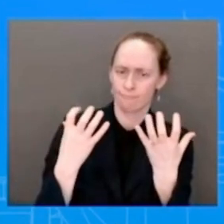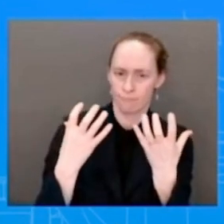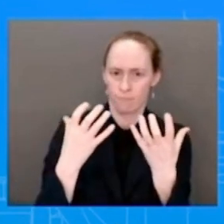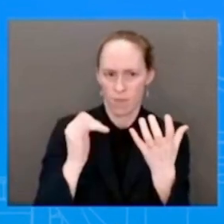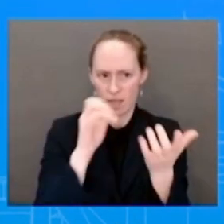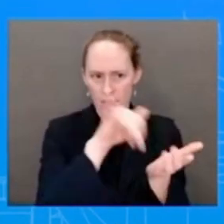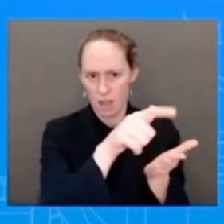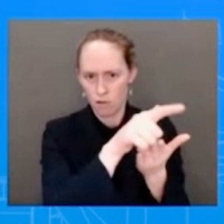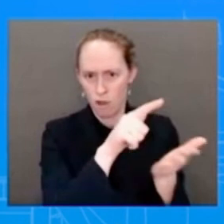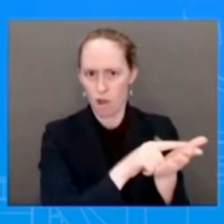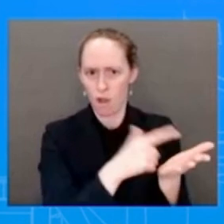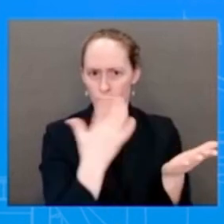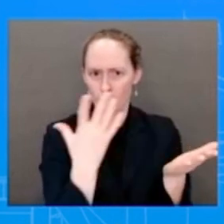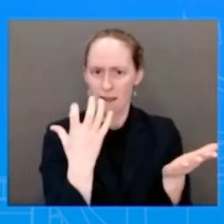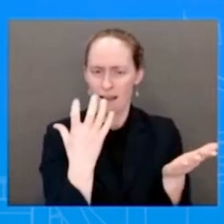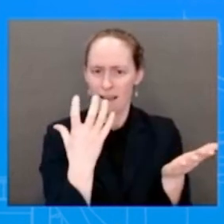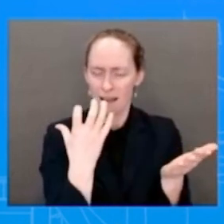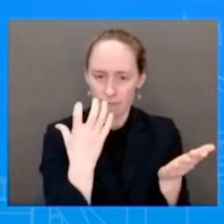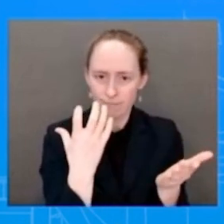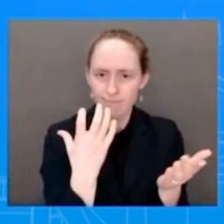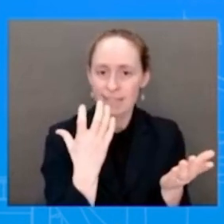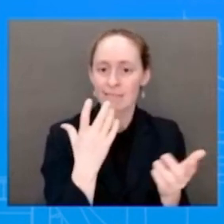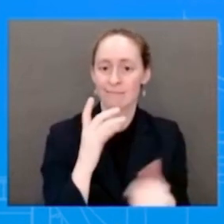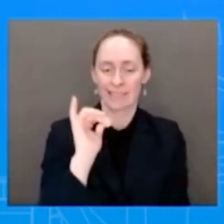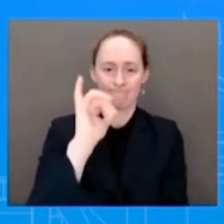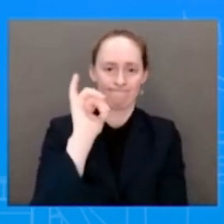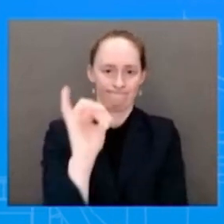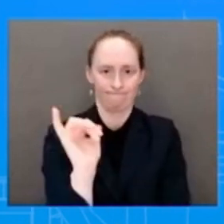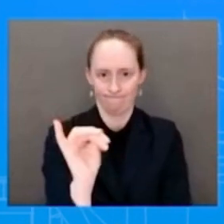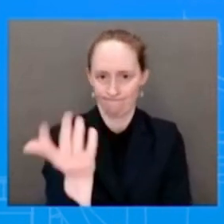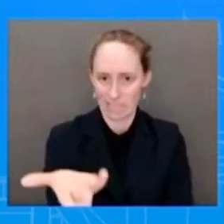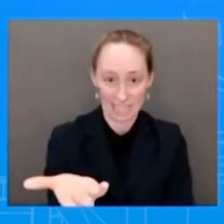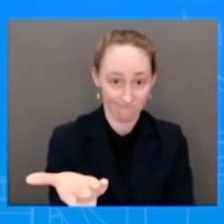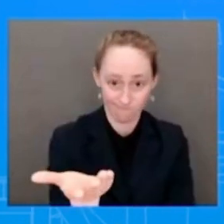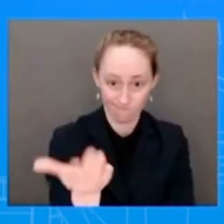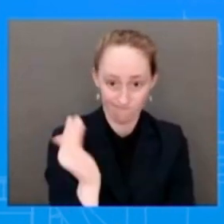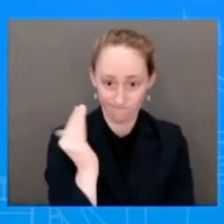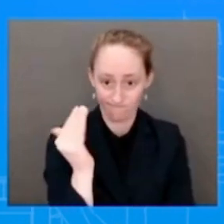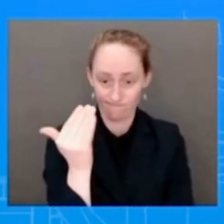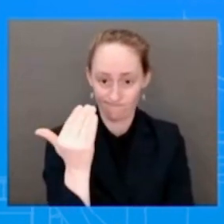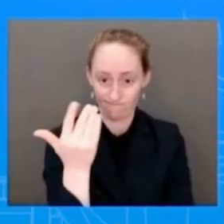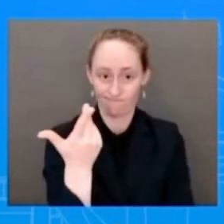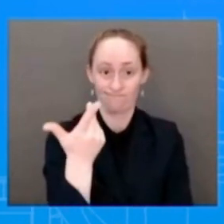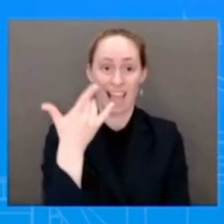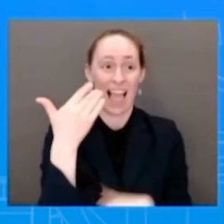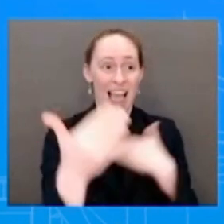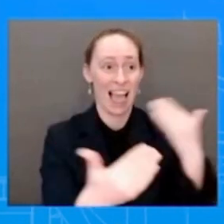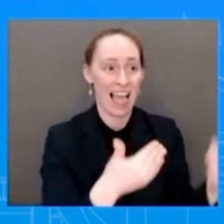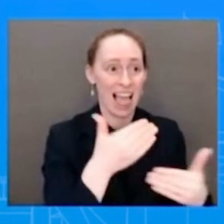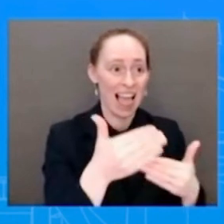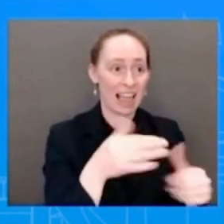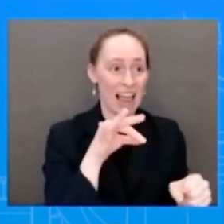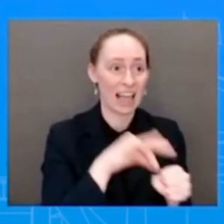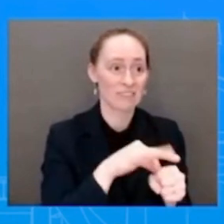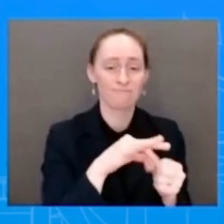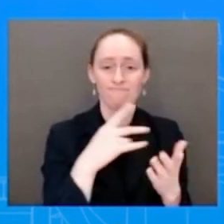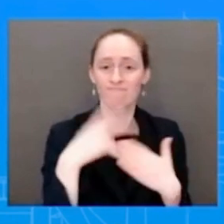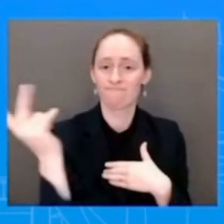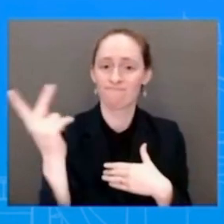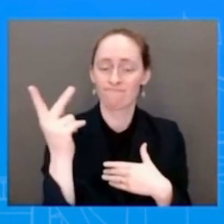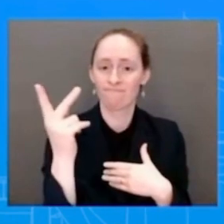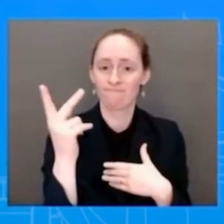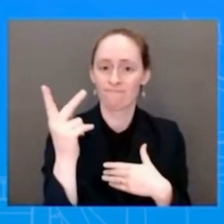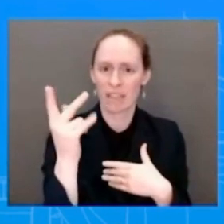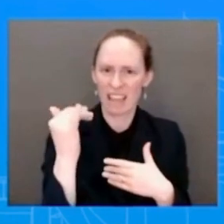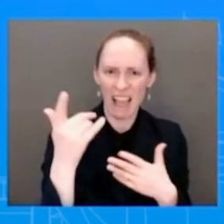Republicans who the White House has reached out to or otherwise sees as potential partners in the House, you know, to make the numbers work? So as